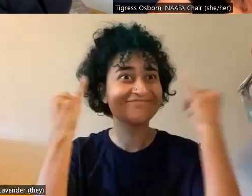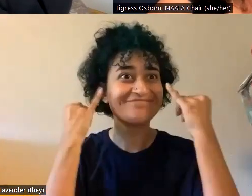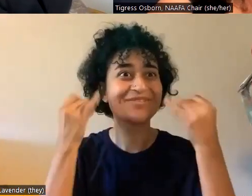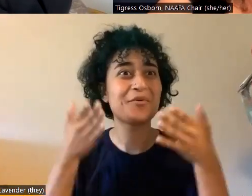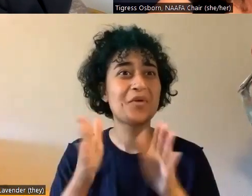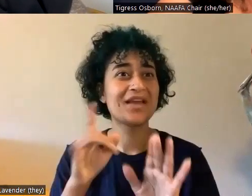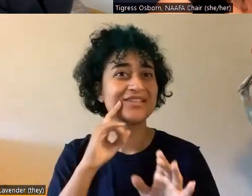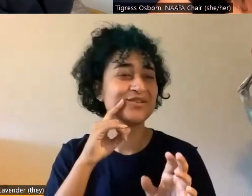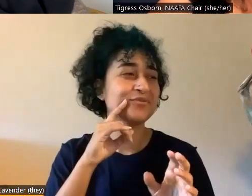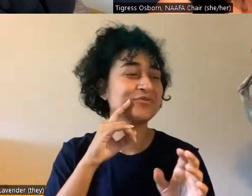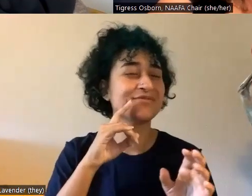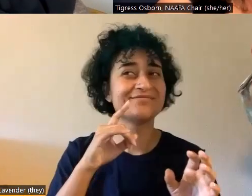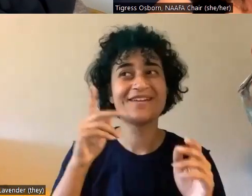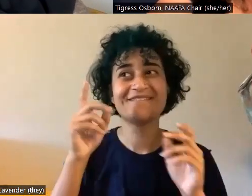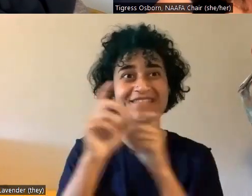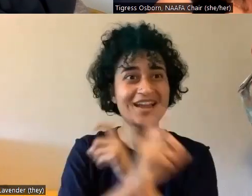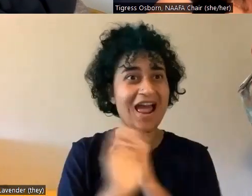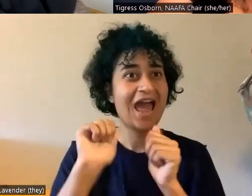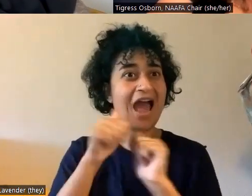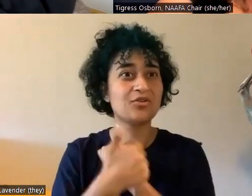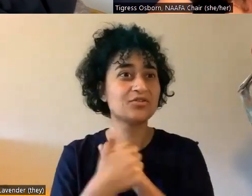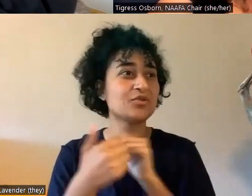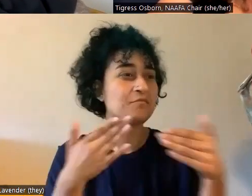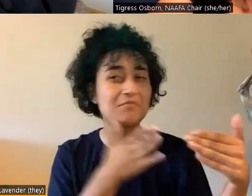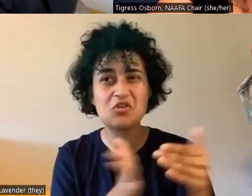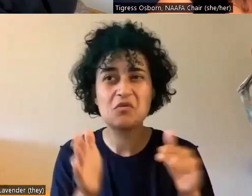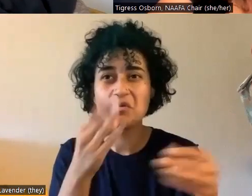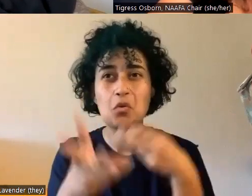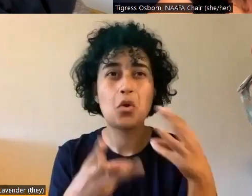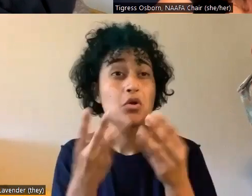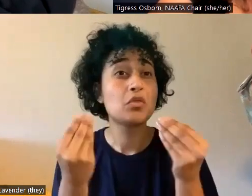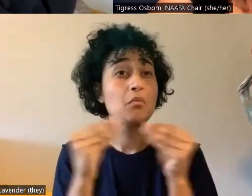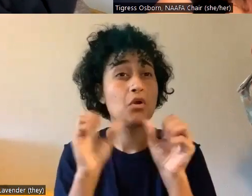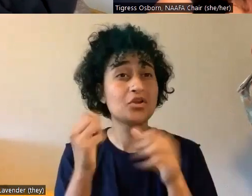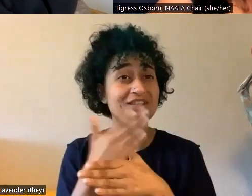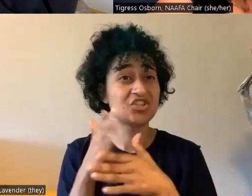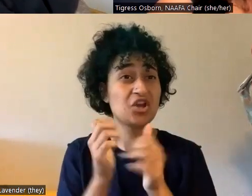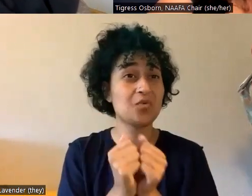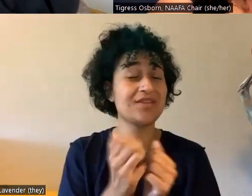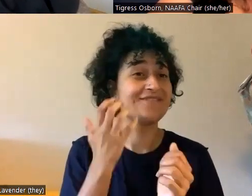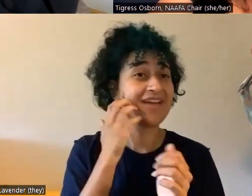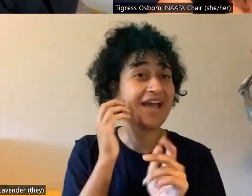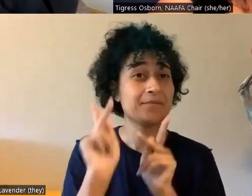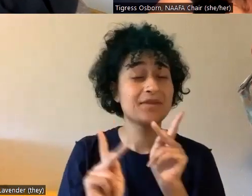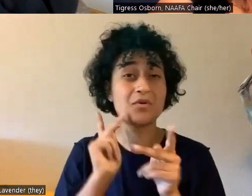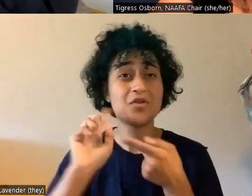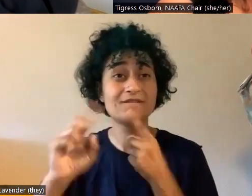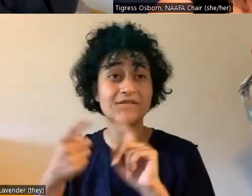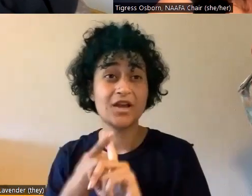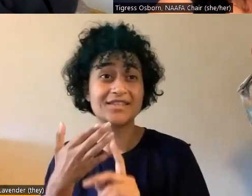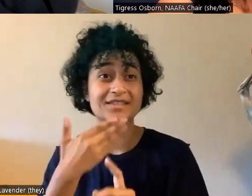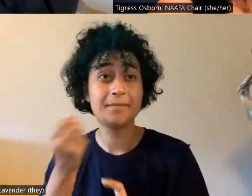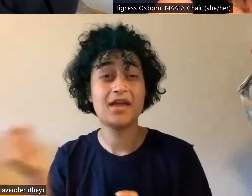maneuver this world. And the more you can share with your fat people and friends and the better off we all are. So